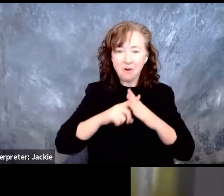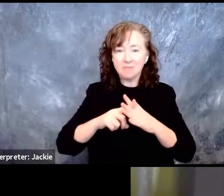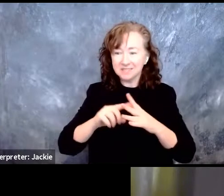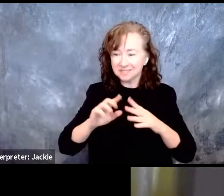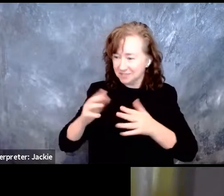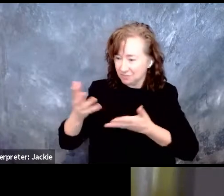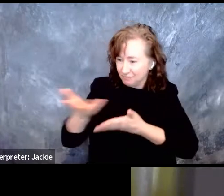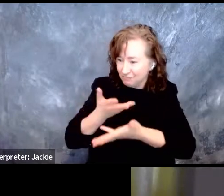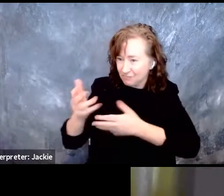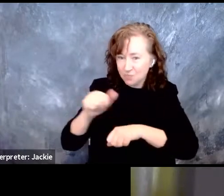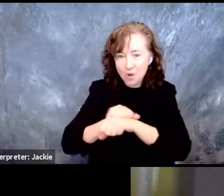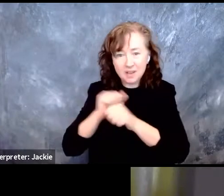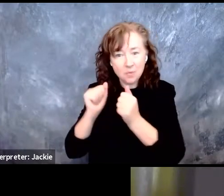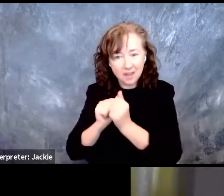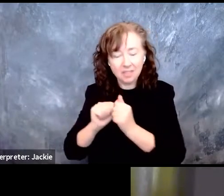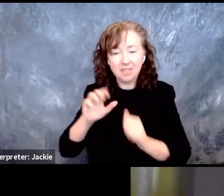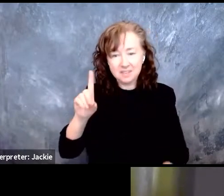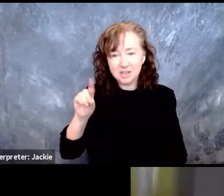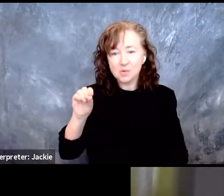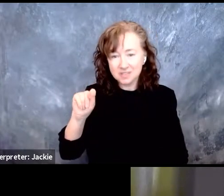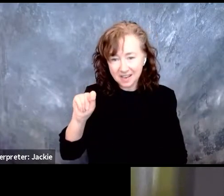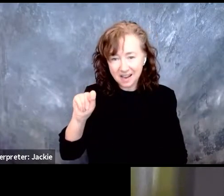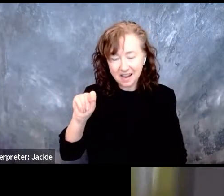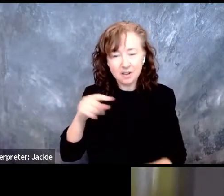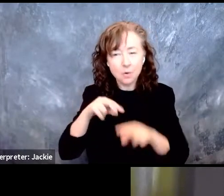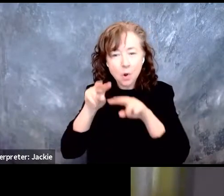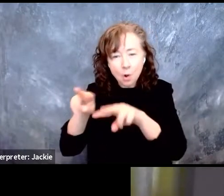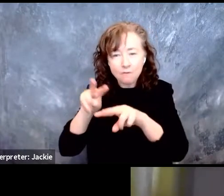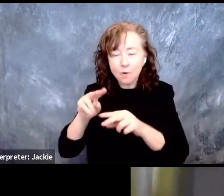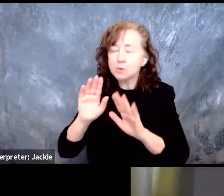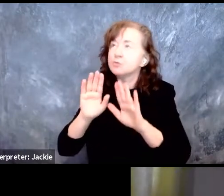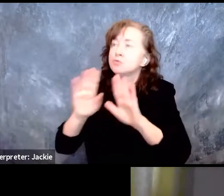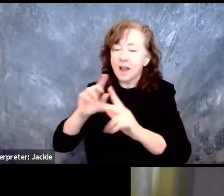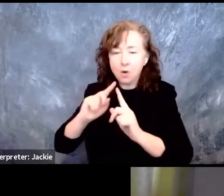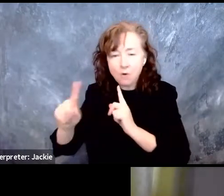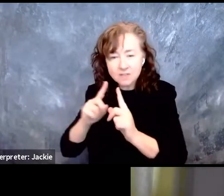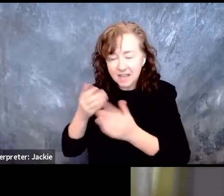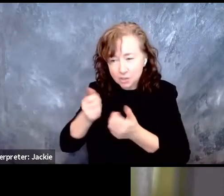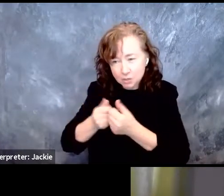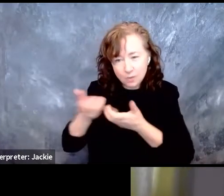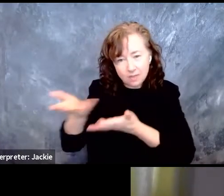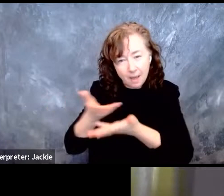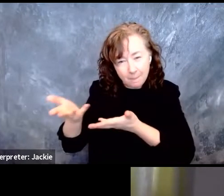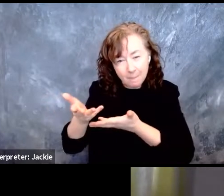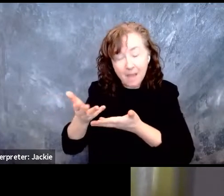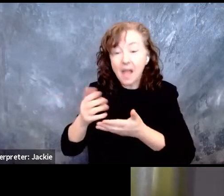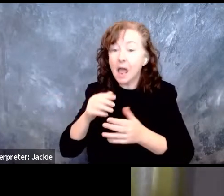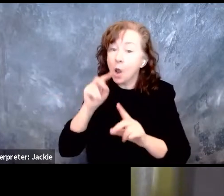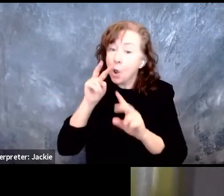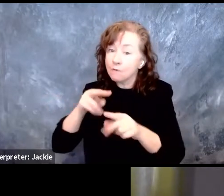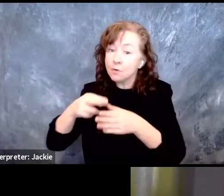and we look forward to excellent and fruitful conversation and, most importantly, results.